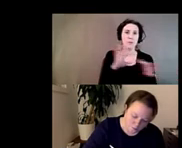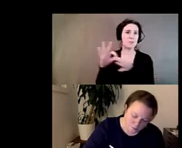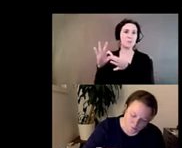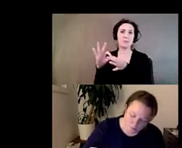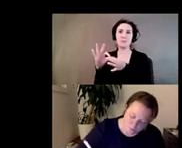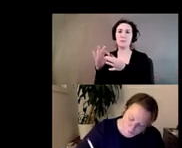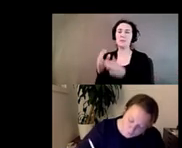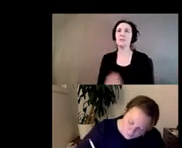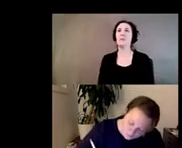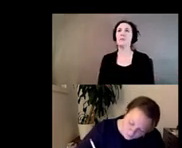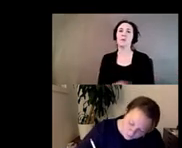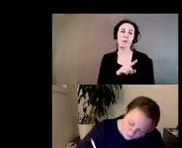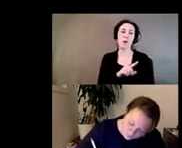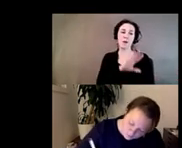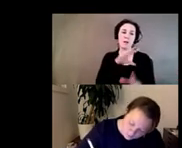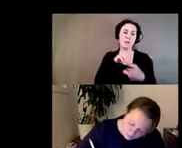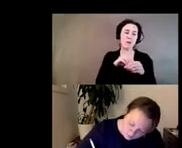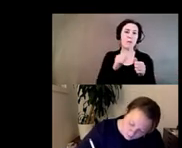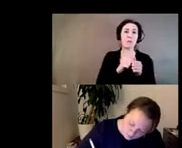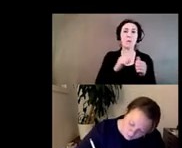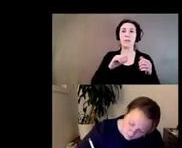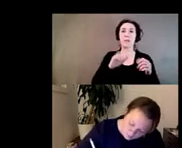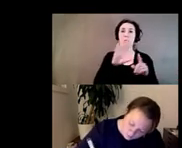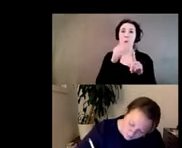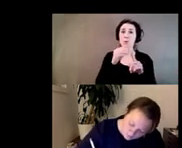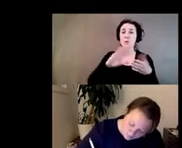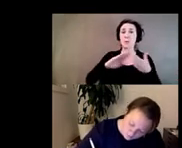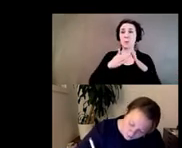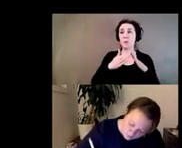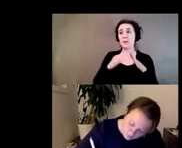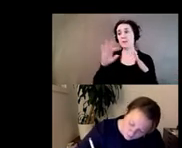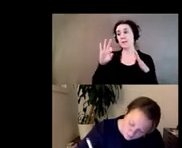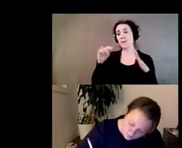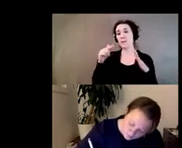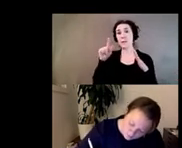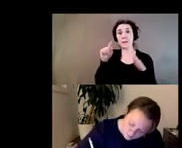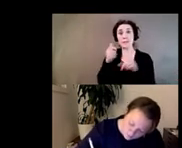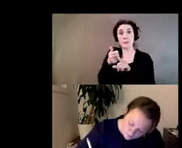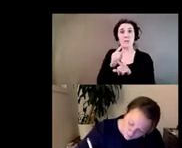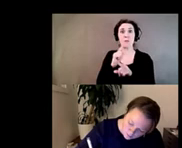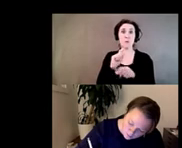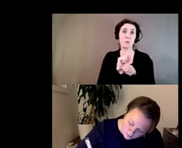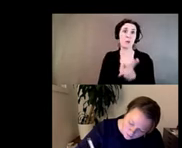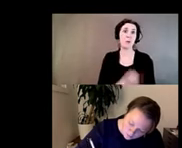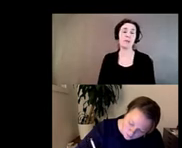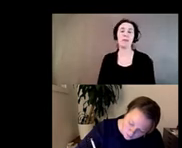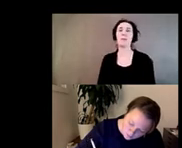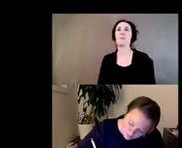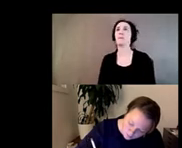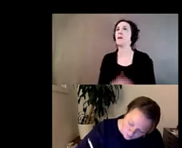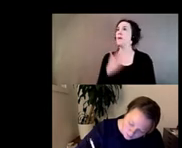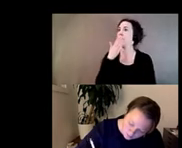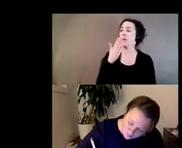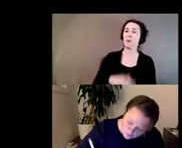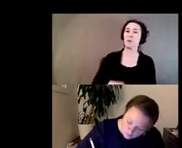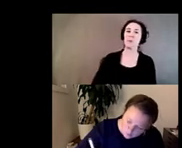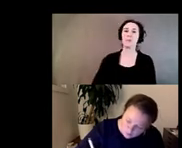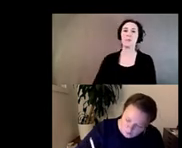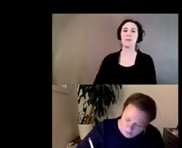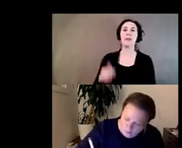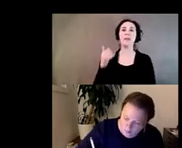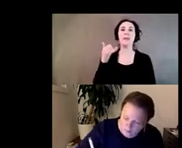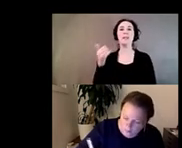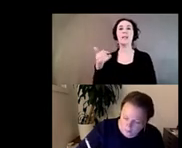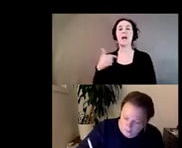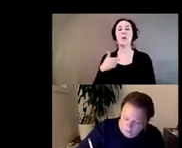and cultural communities that he was working in and with thank you thank you so much Joshua so now I'm going to turn things